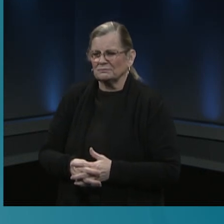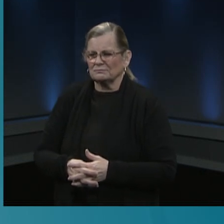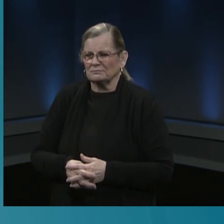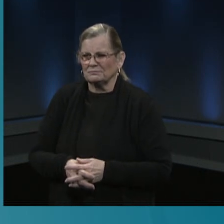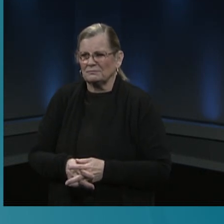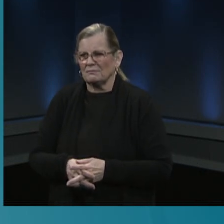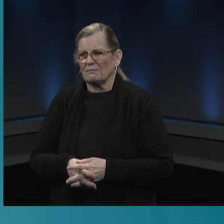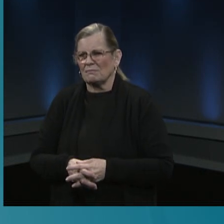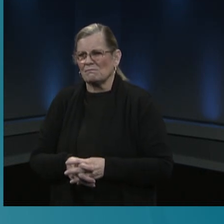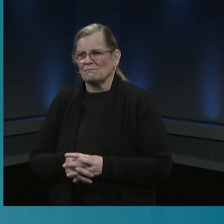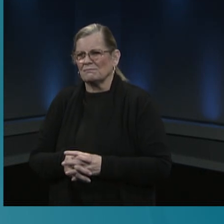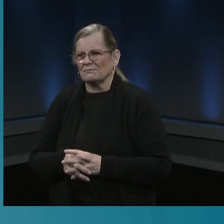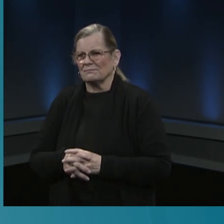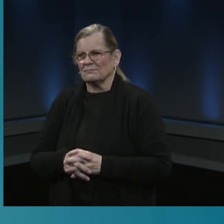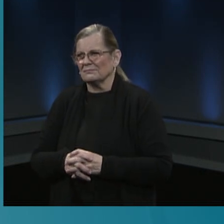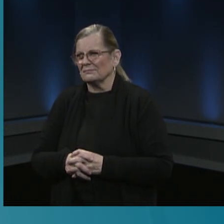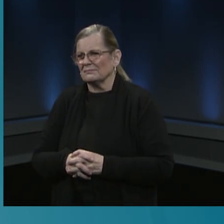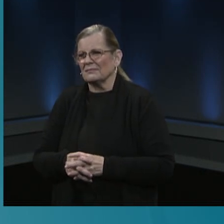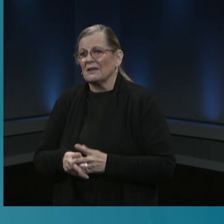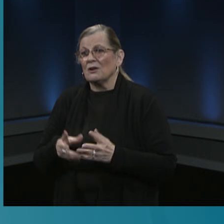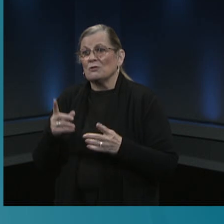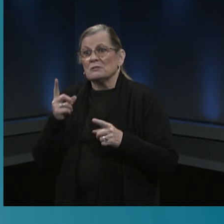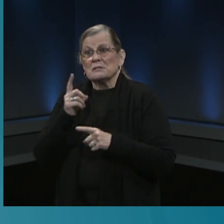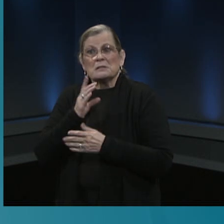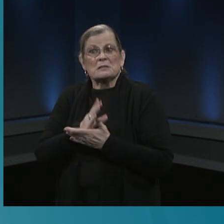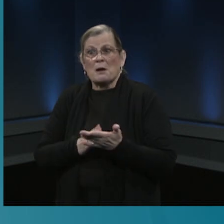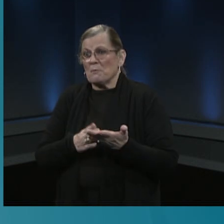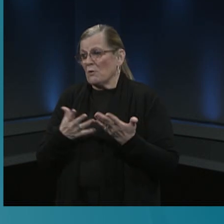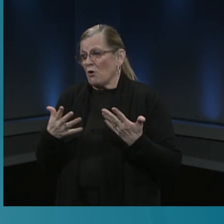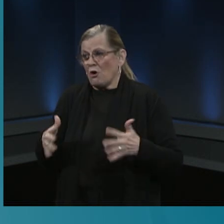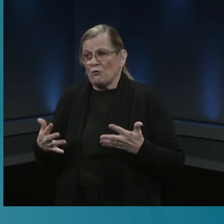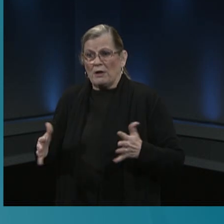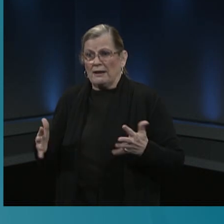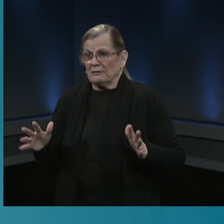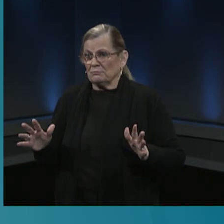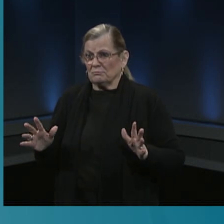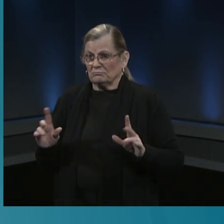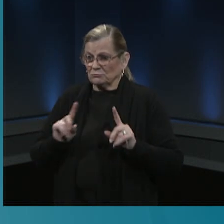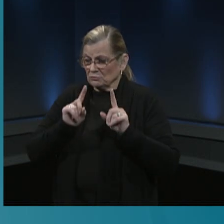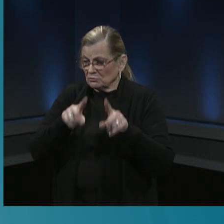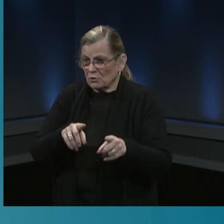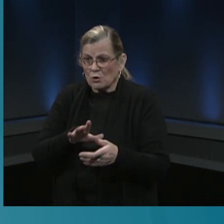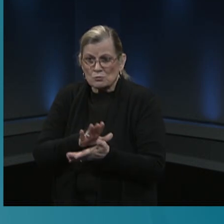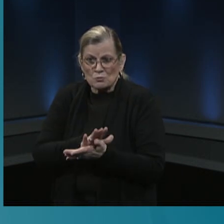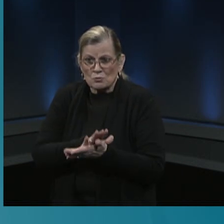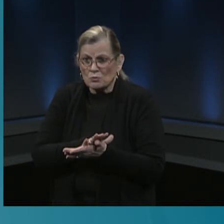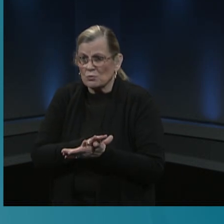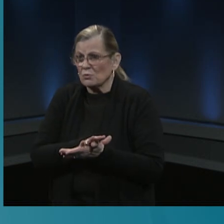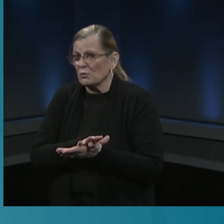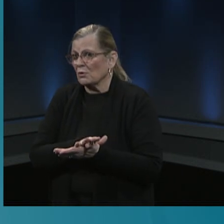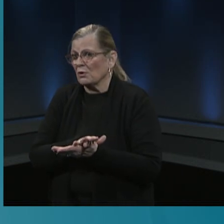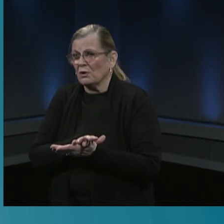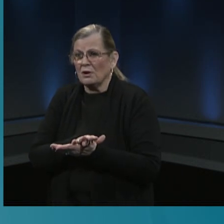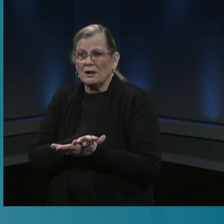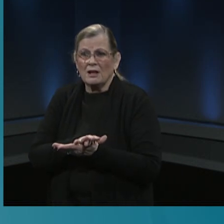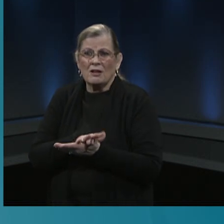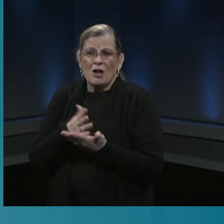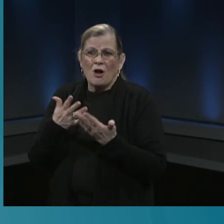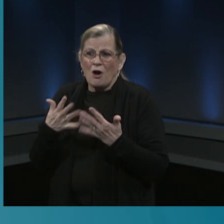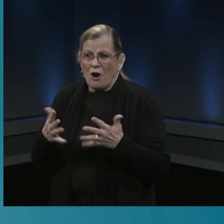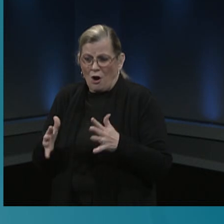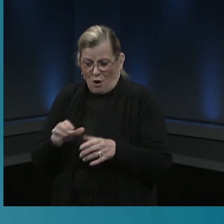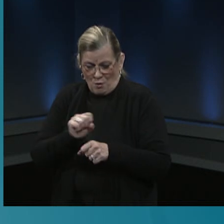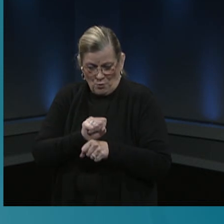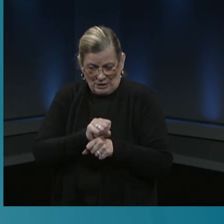supported groups one through four who've already been in our school and have not yet returned after winter break we also